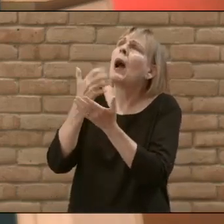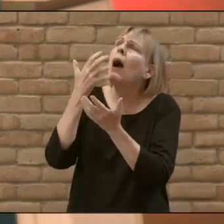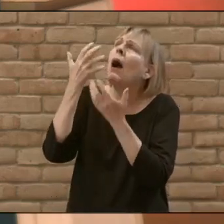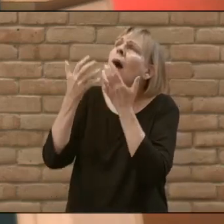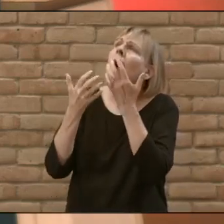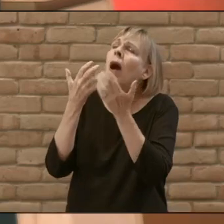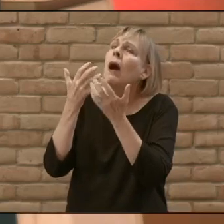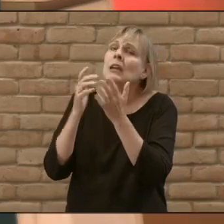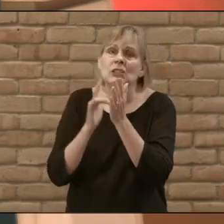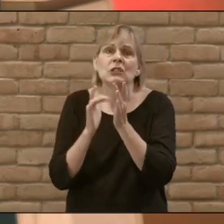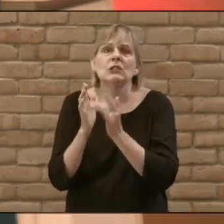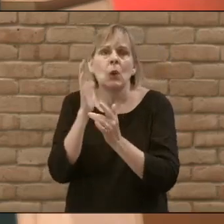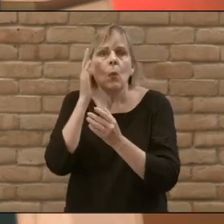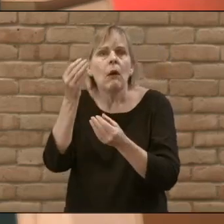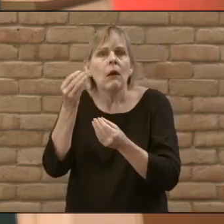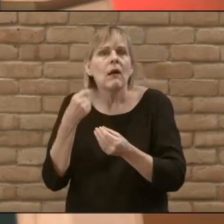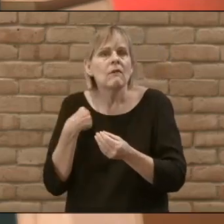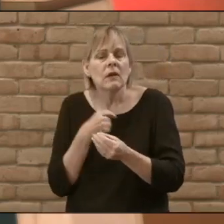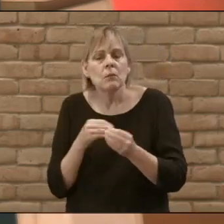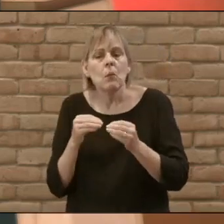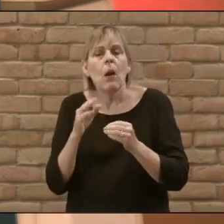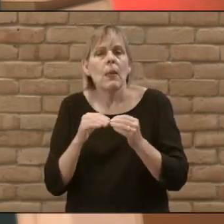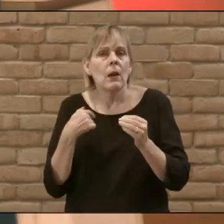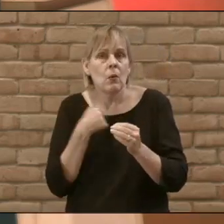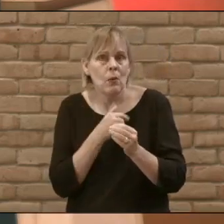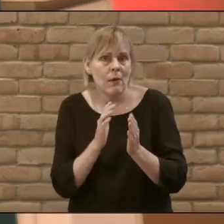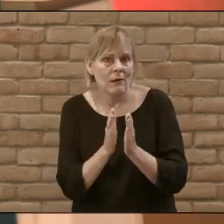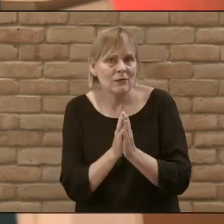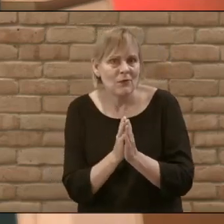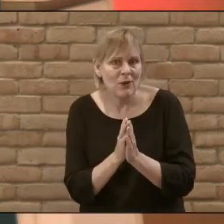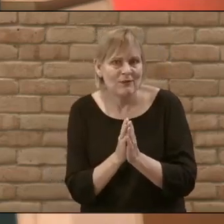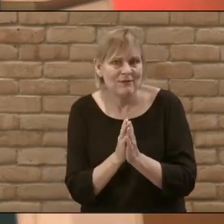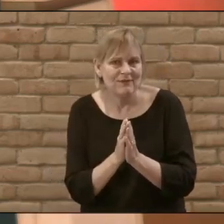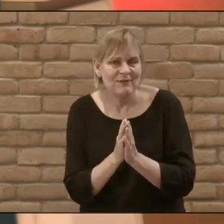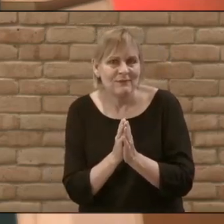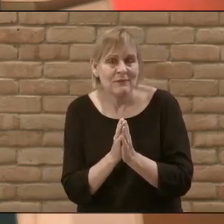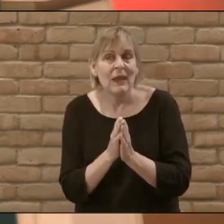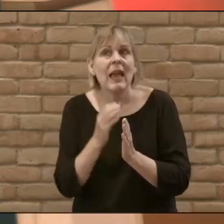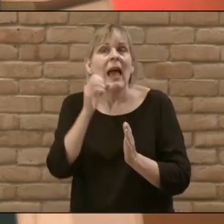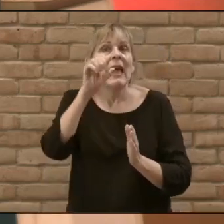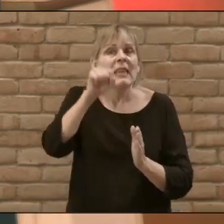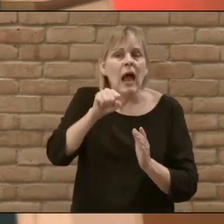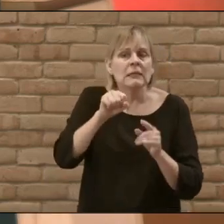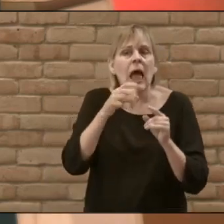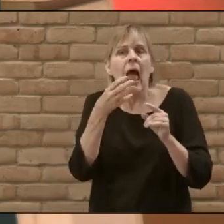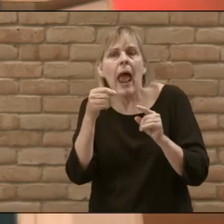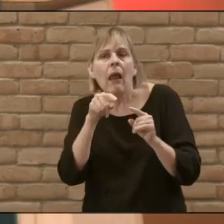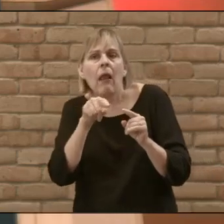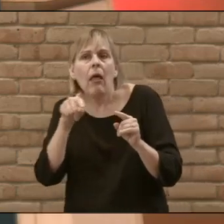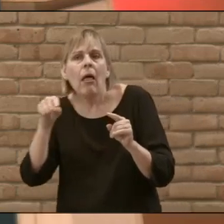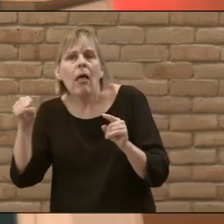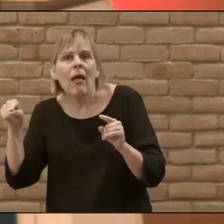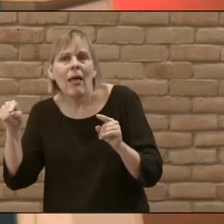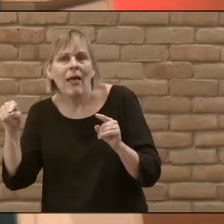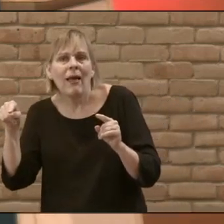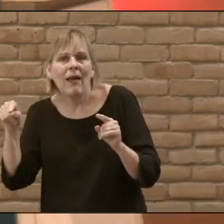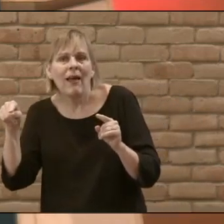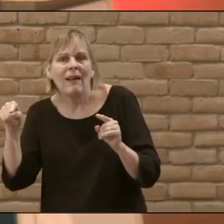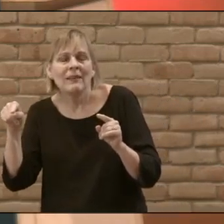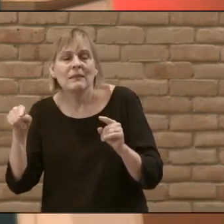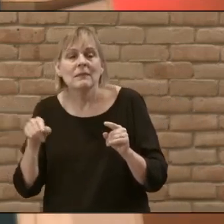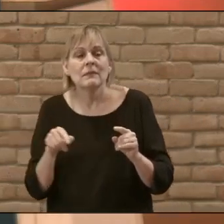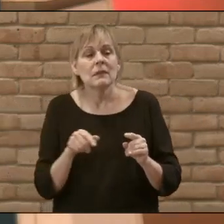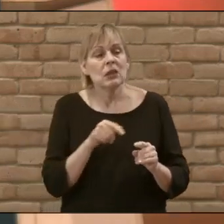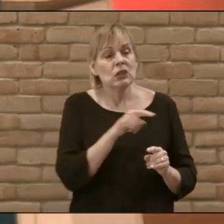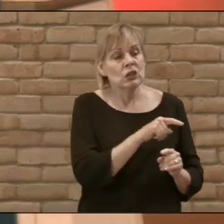he's likely going to give us more than we asked for he's a yes and kind of giver our Lord Jesus he healed the